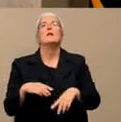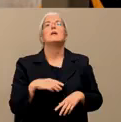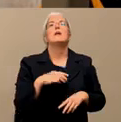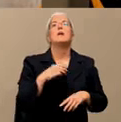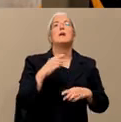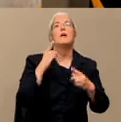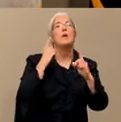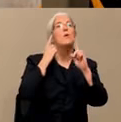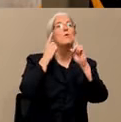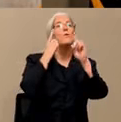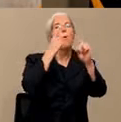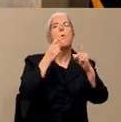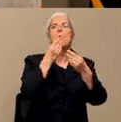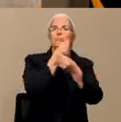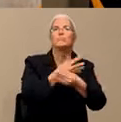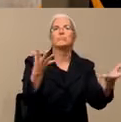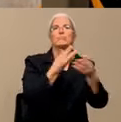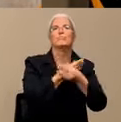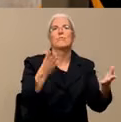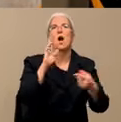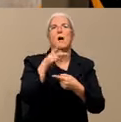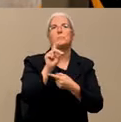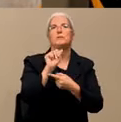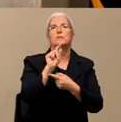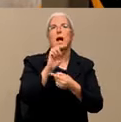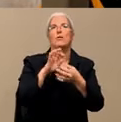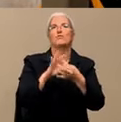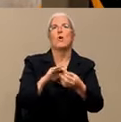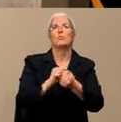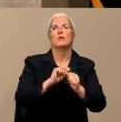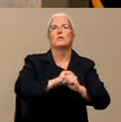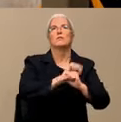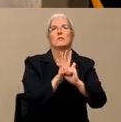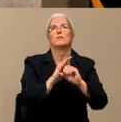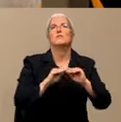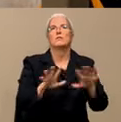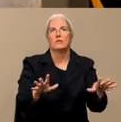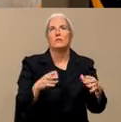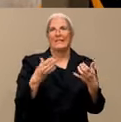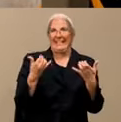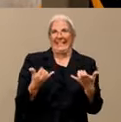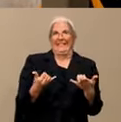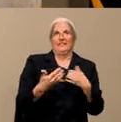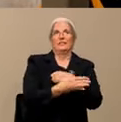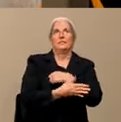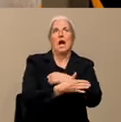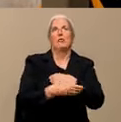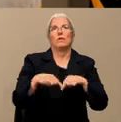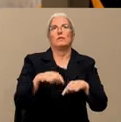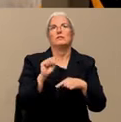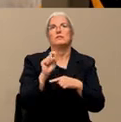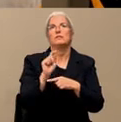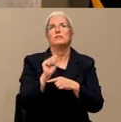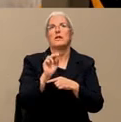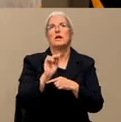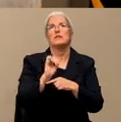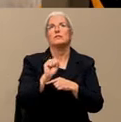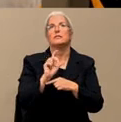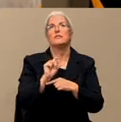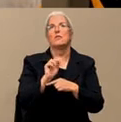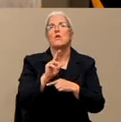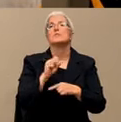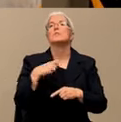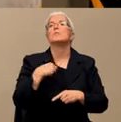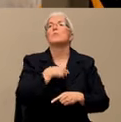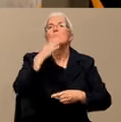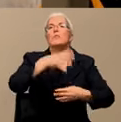response to COVID-19 in our county, to respond to questions that have been coming into the Emergency Operations Center. And the focus of the evening then will be on